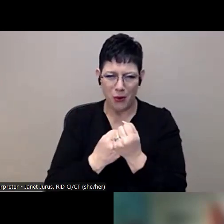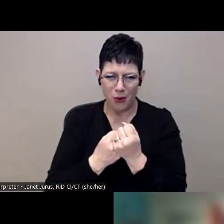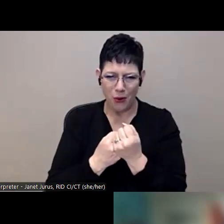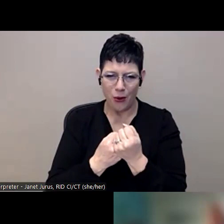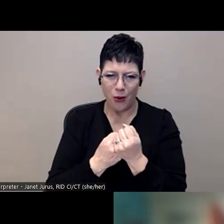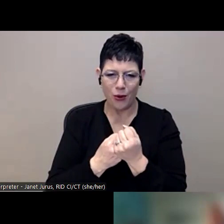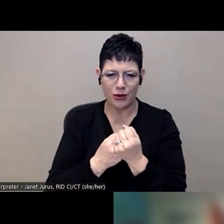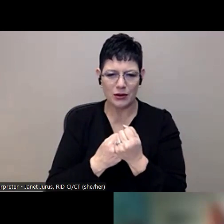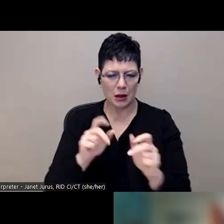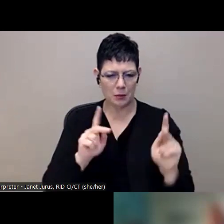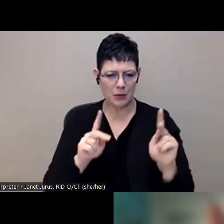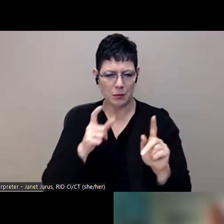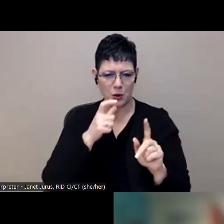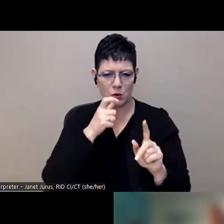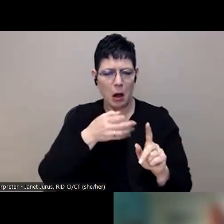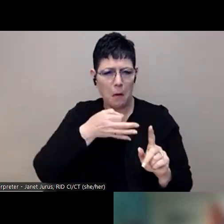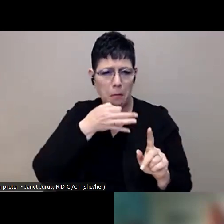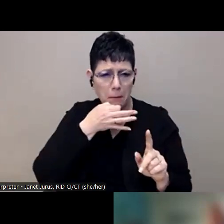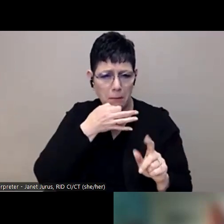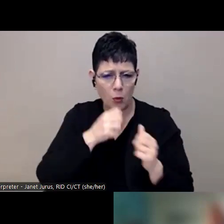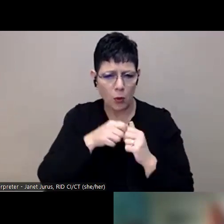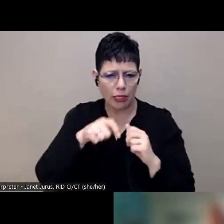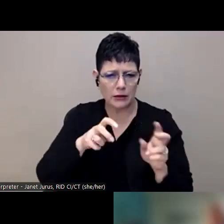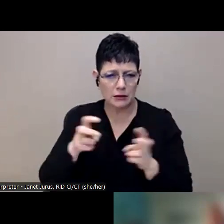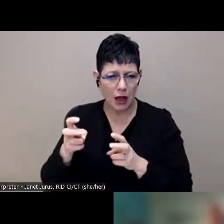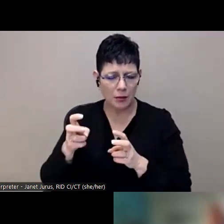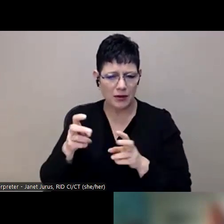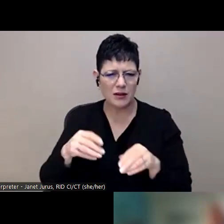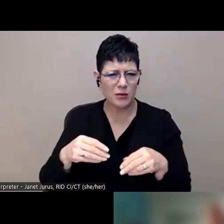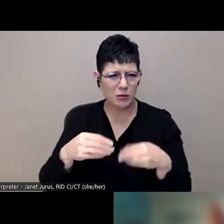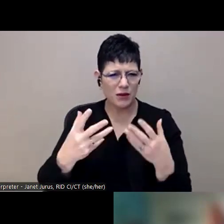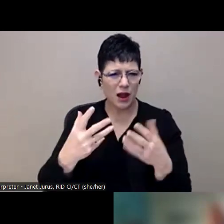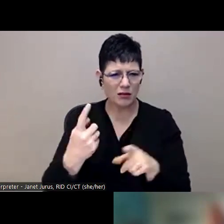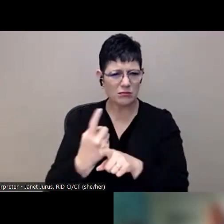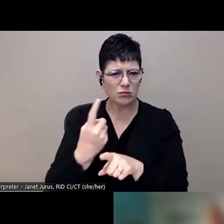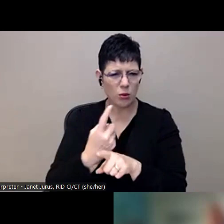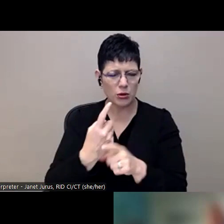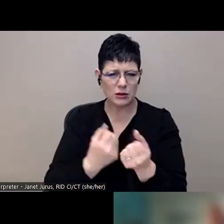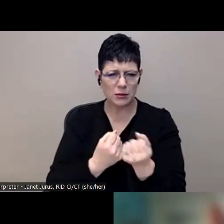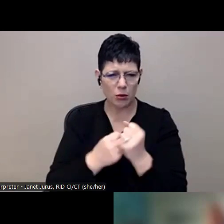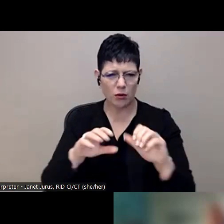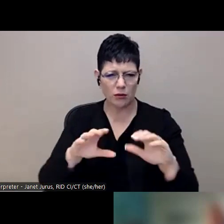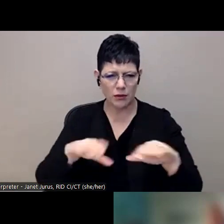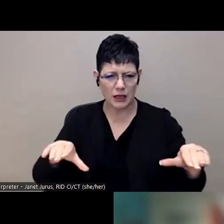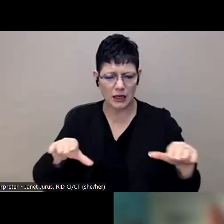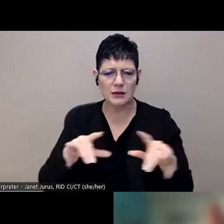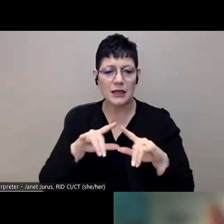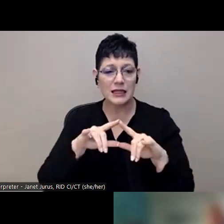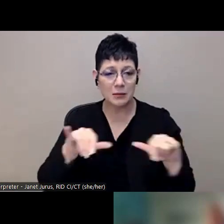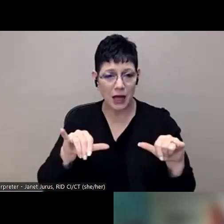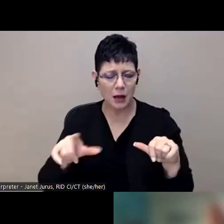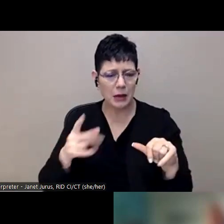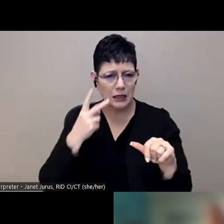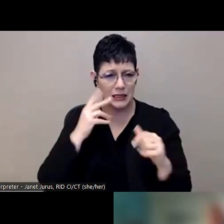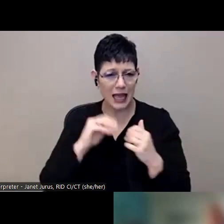the expert, like you are in this area to be able to provide this for their students. And they see how that helps them